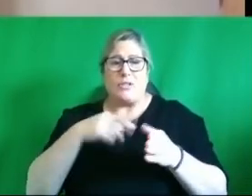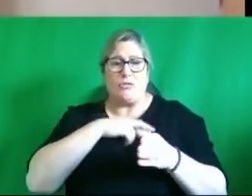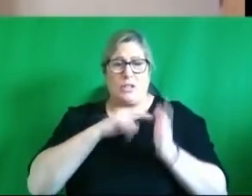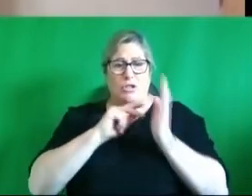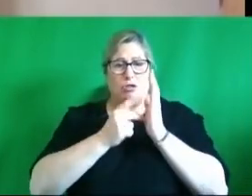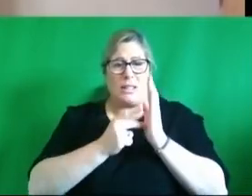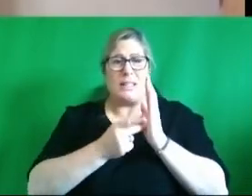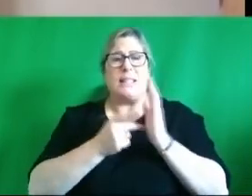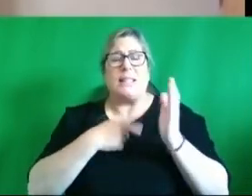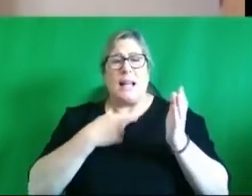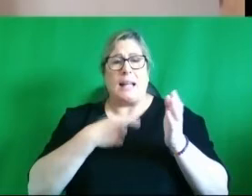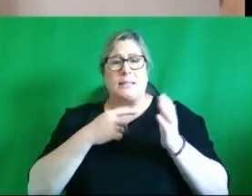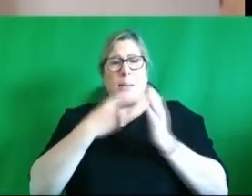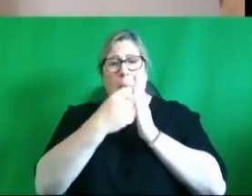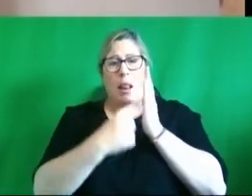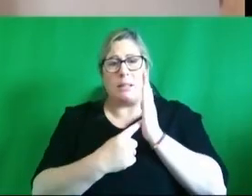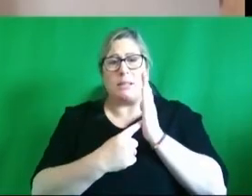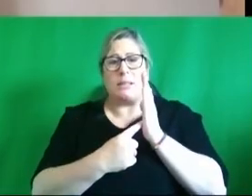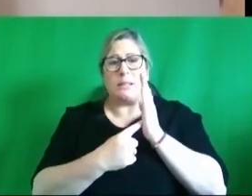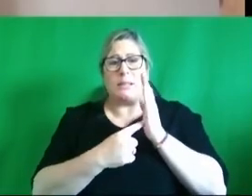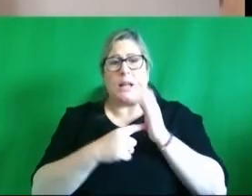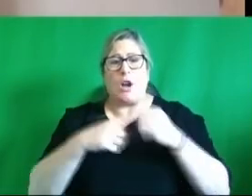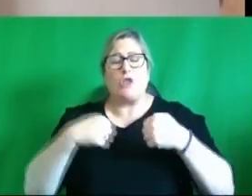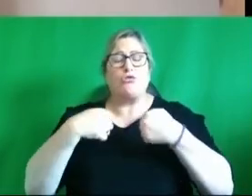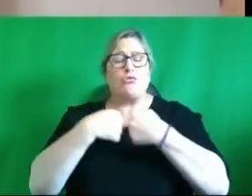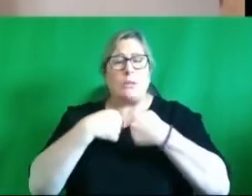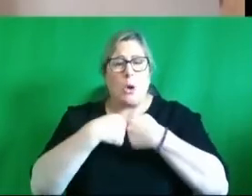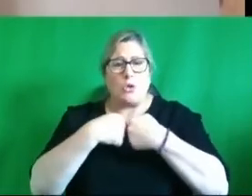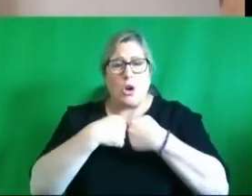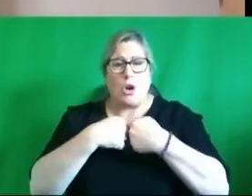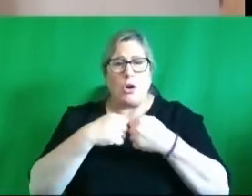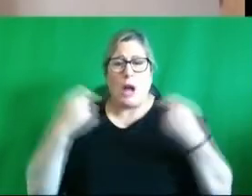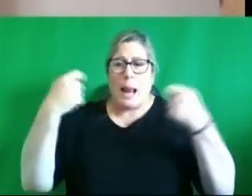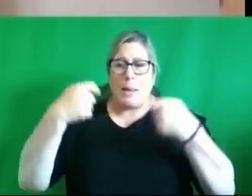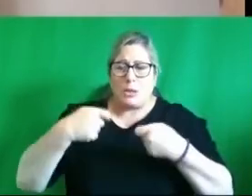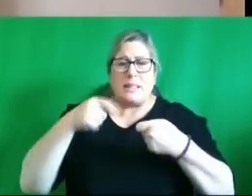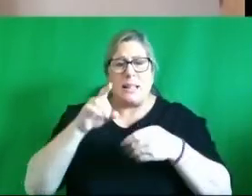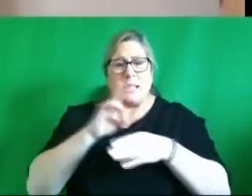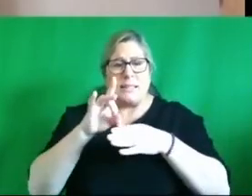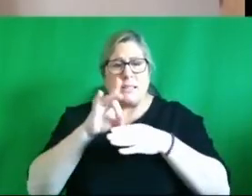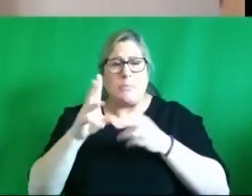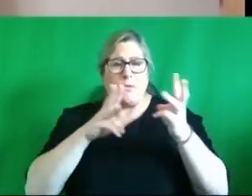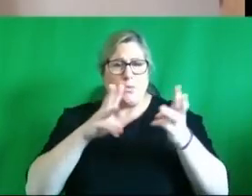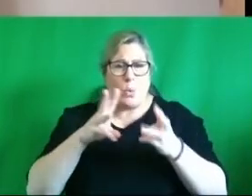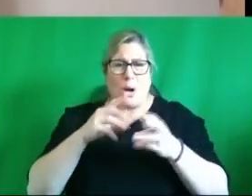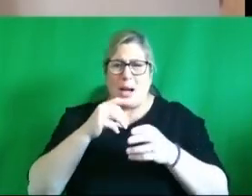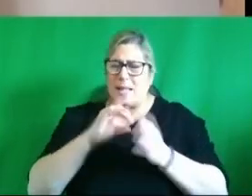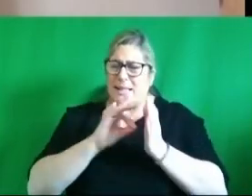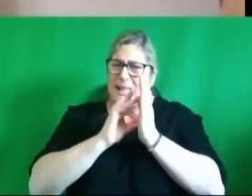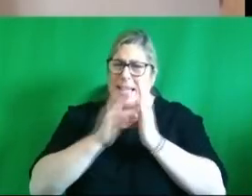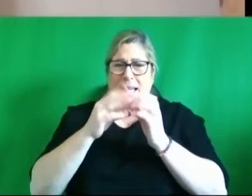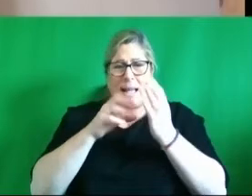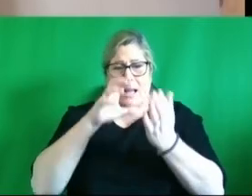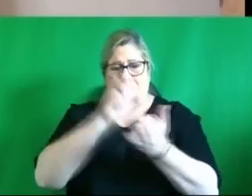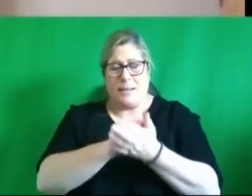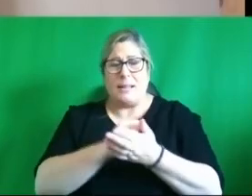and policy and cross-border collaboration and this type of work really what a key thing that came from the research is there is